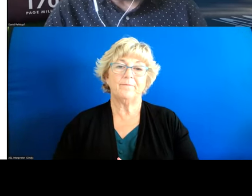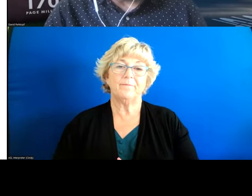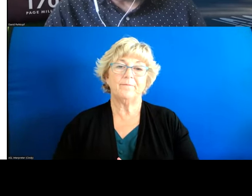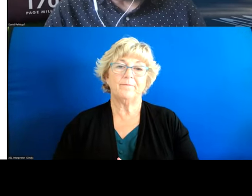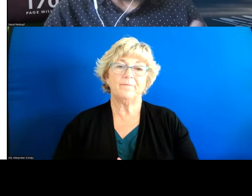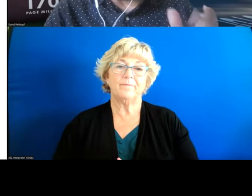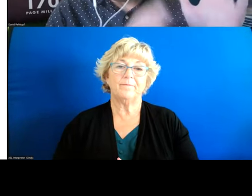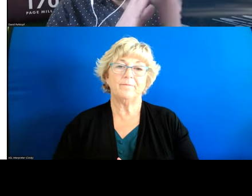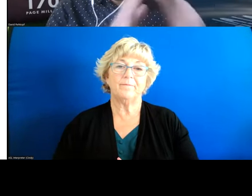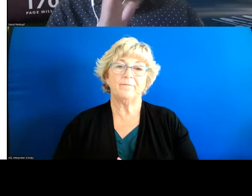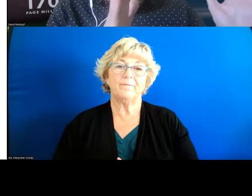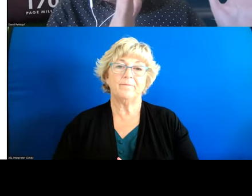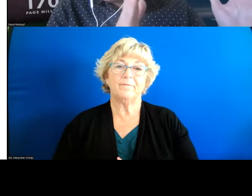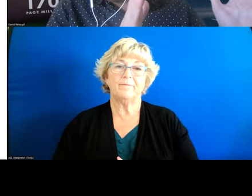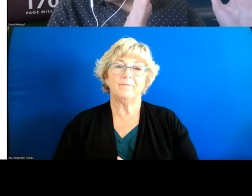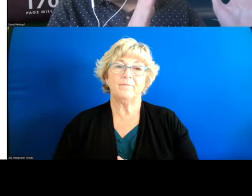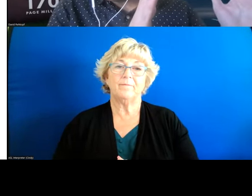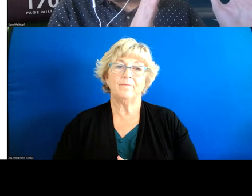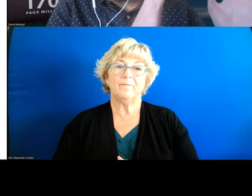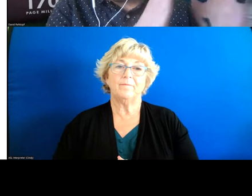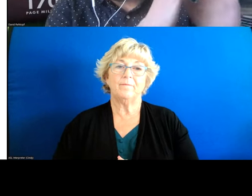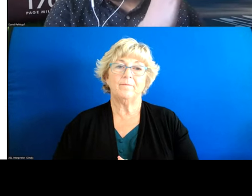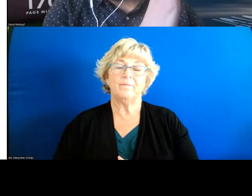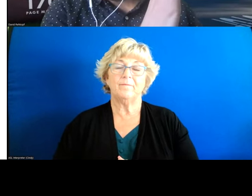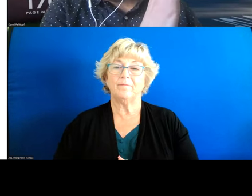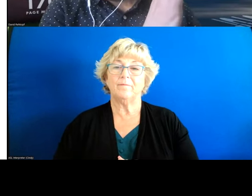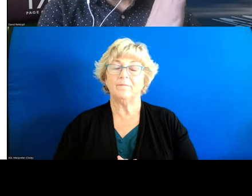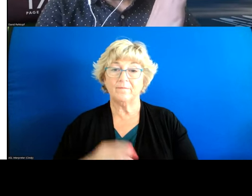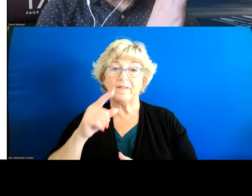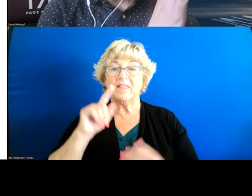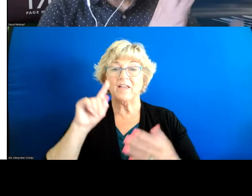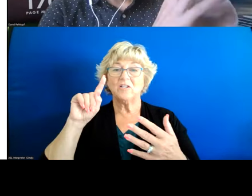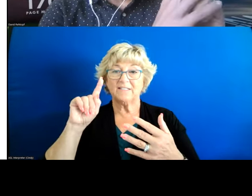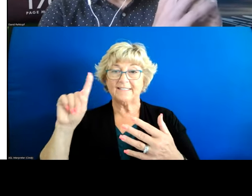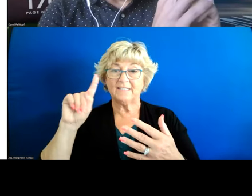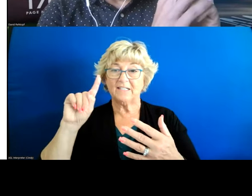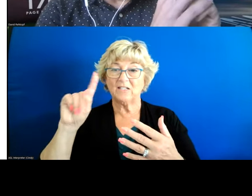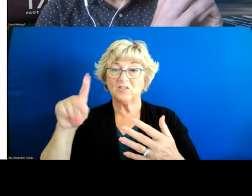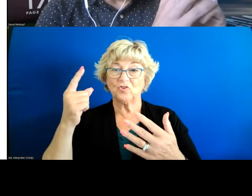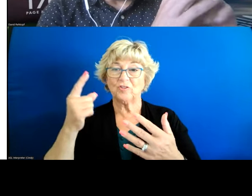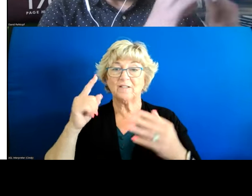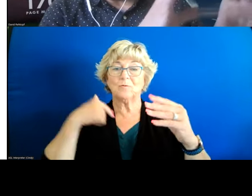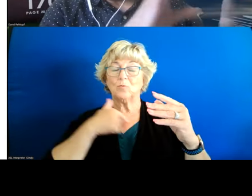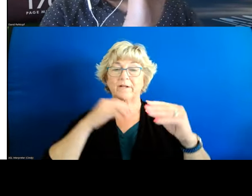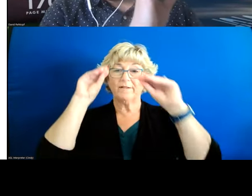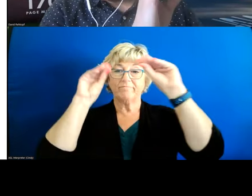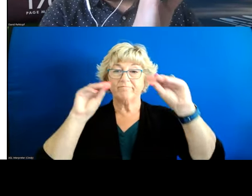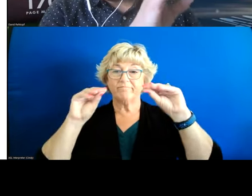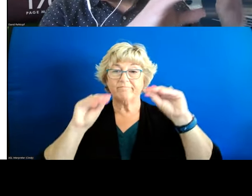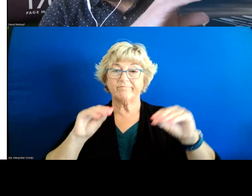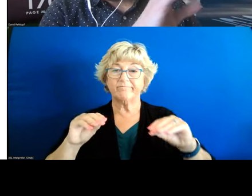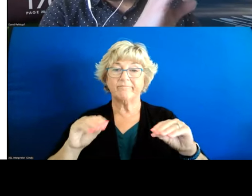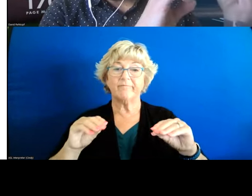you know this is just a correlation uh plot uh of all of these components um and the darker